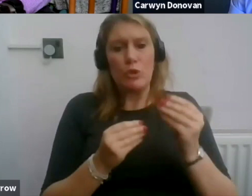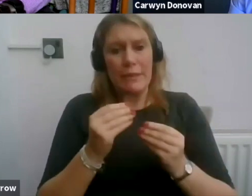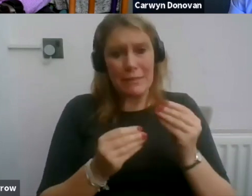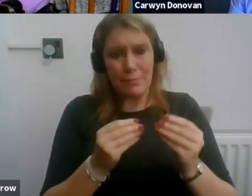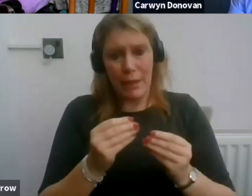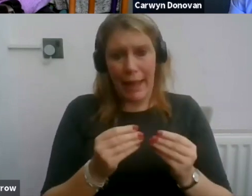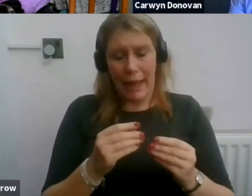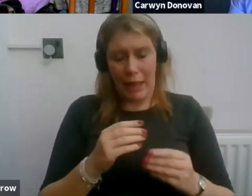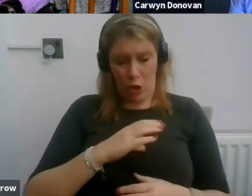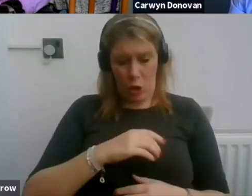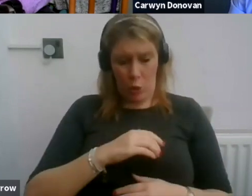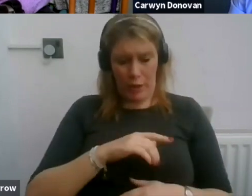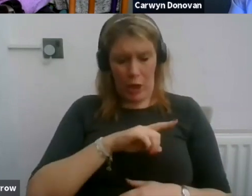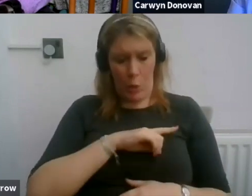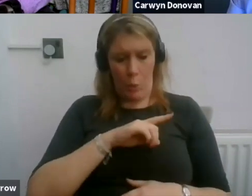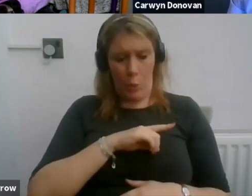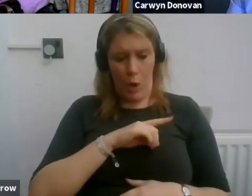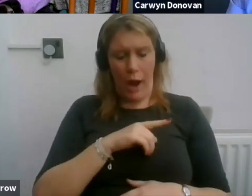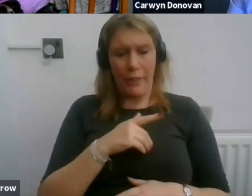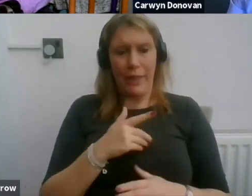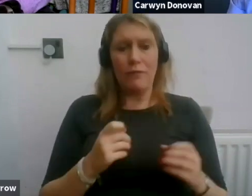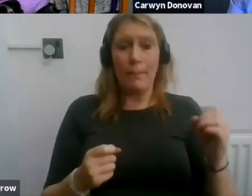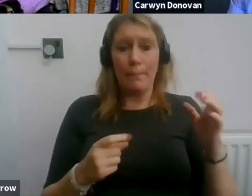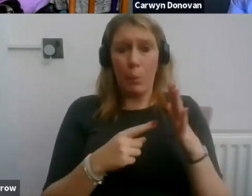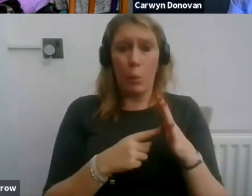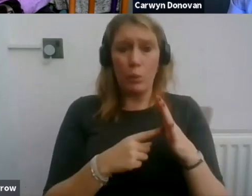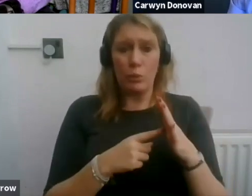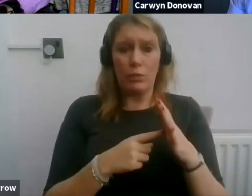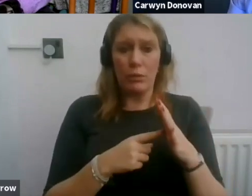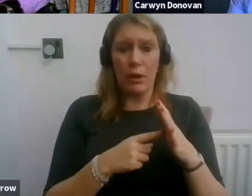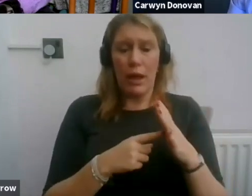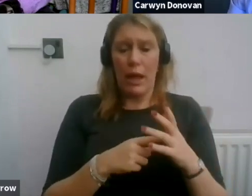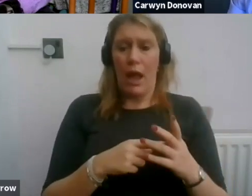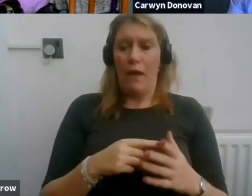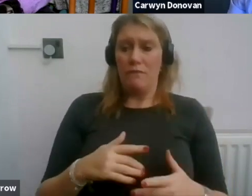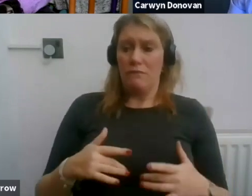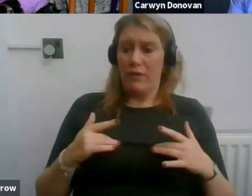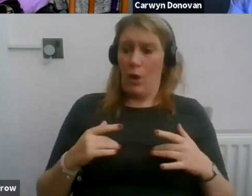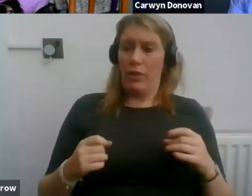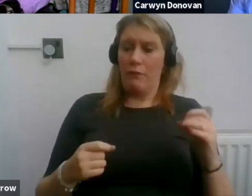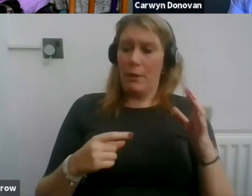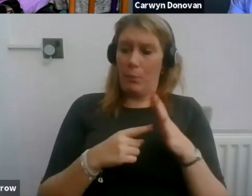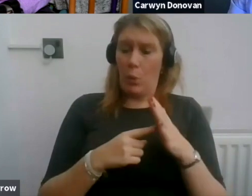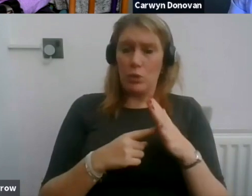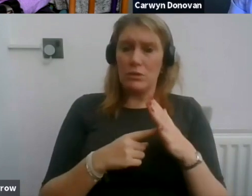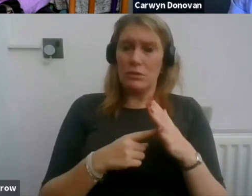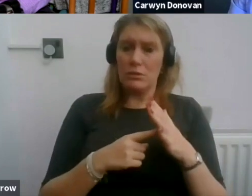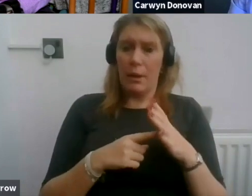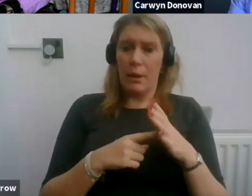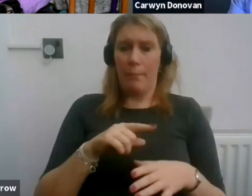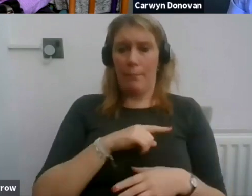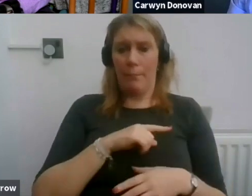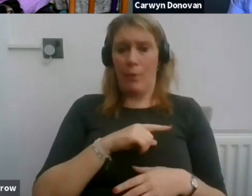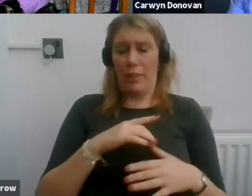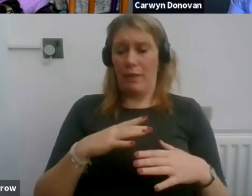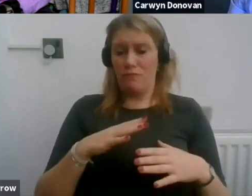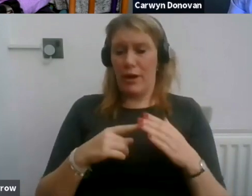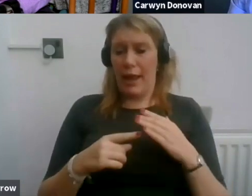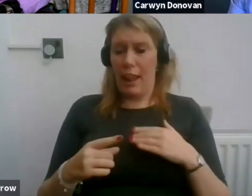union and why they are so relevant, I think they're particularly relevant in our freelance,